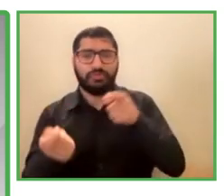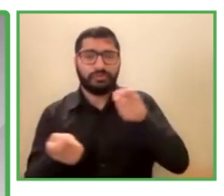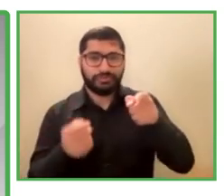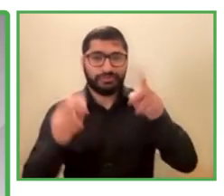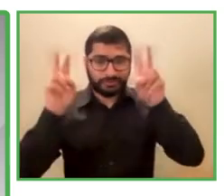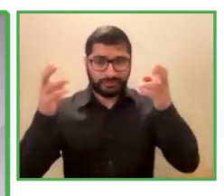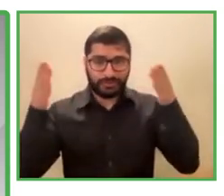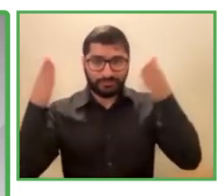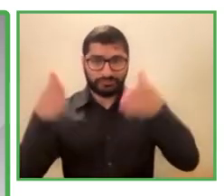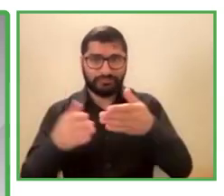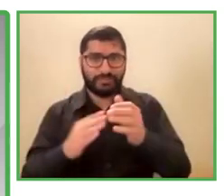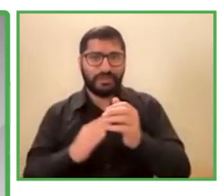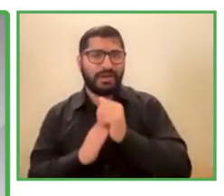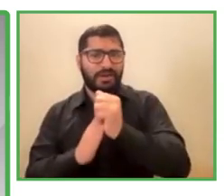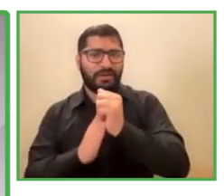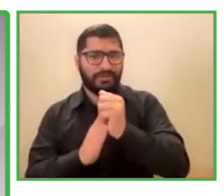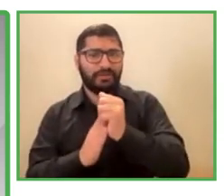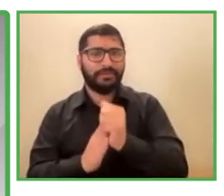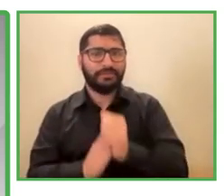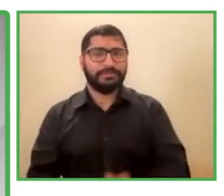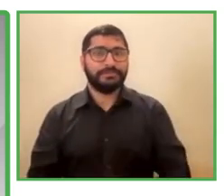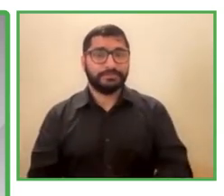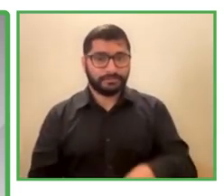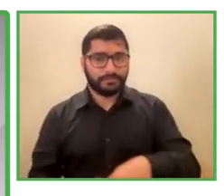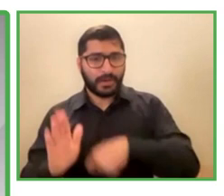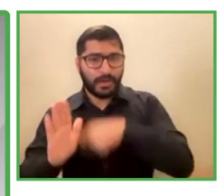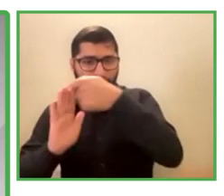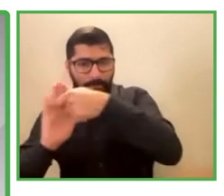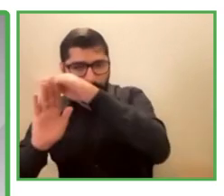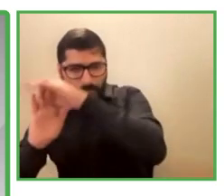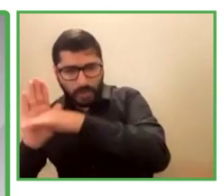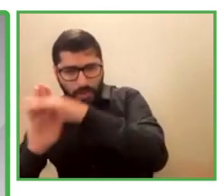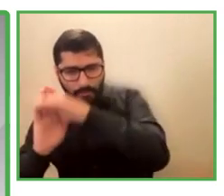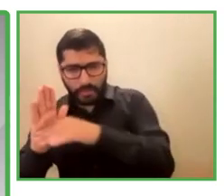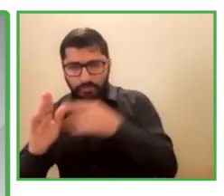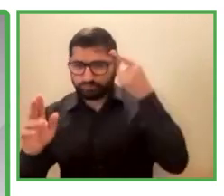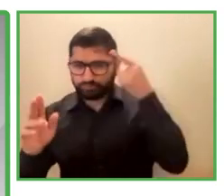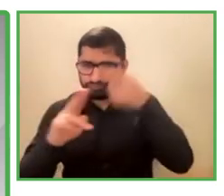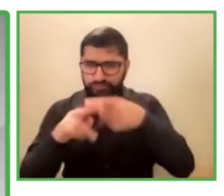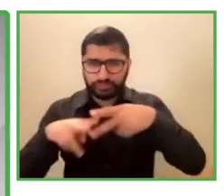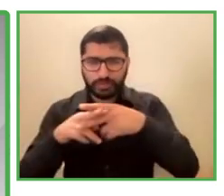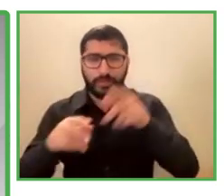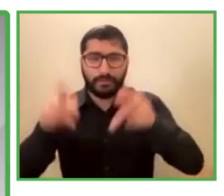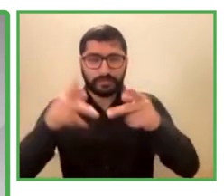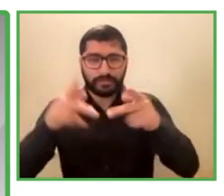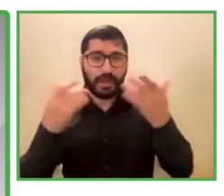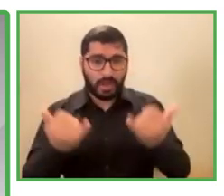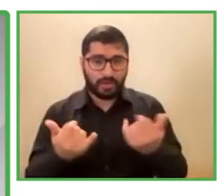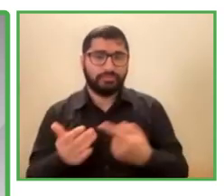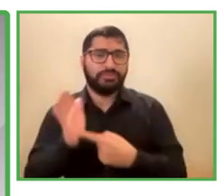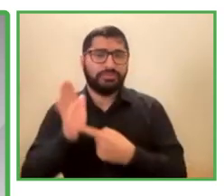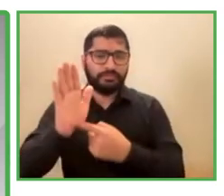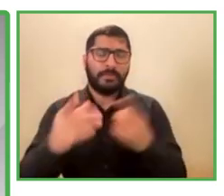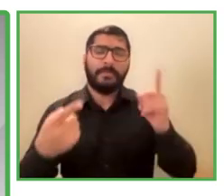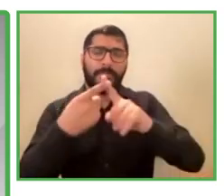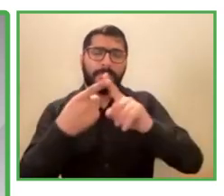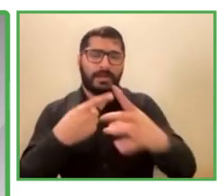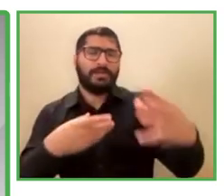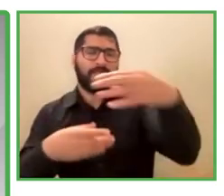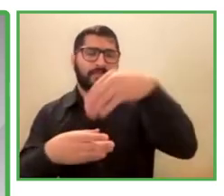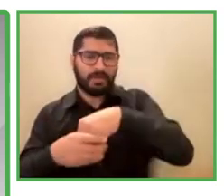different programs aimed at creating and acquiring tools in employment. And currently, he participates as an advisor